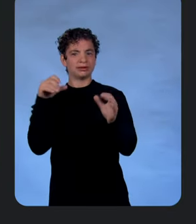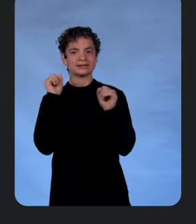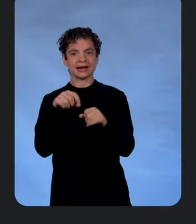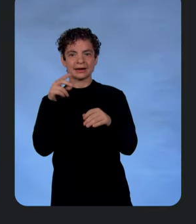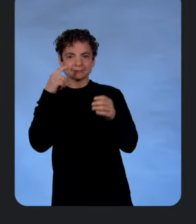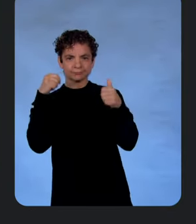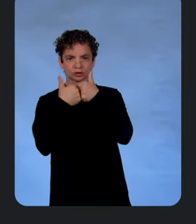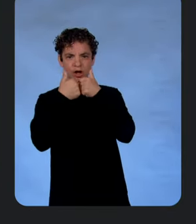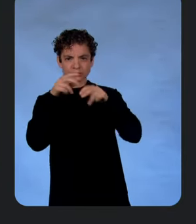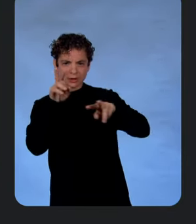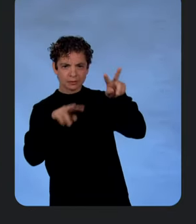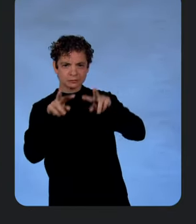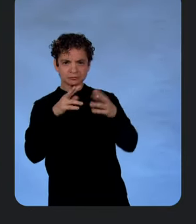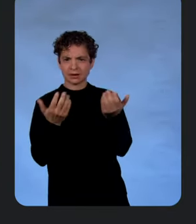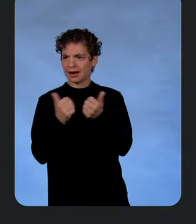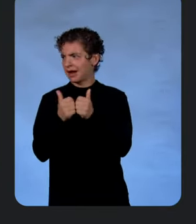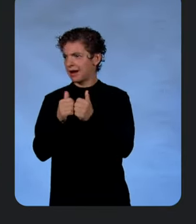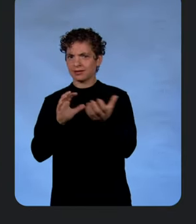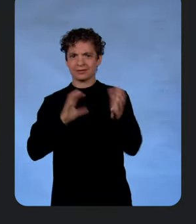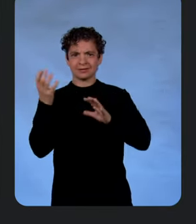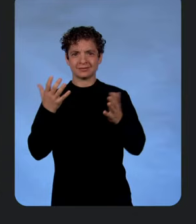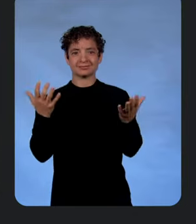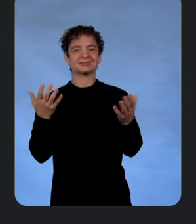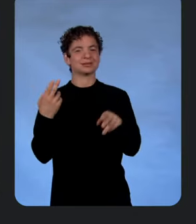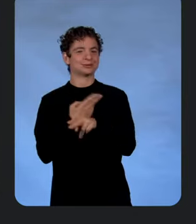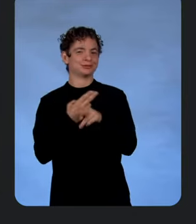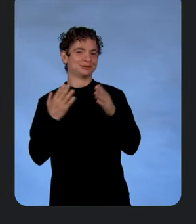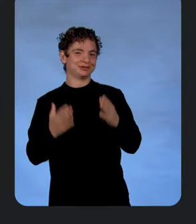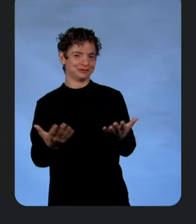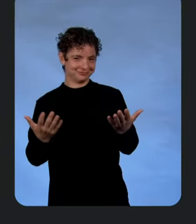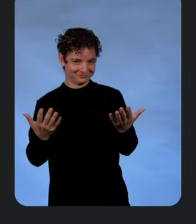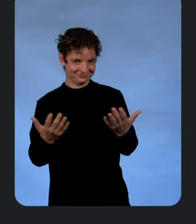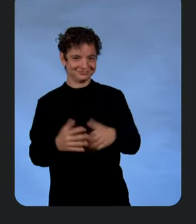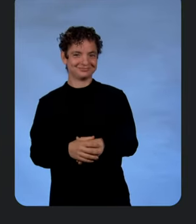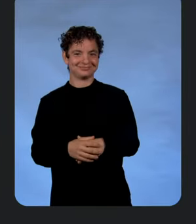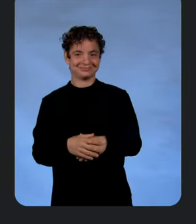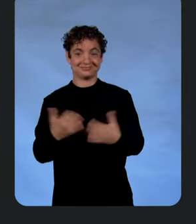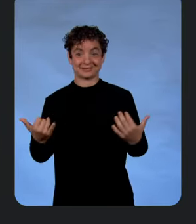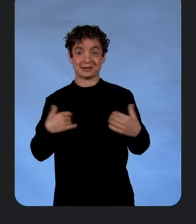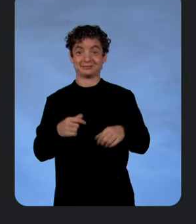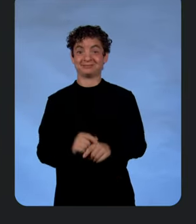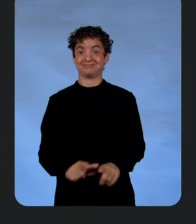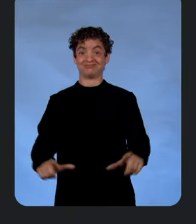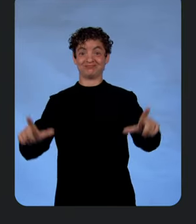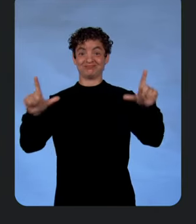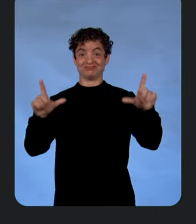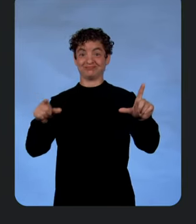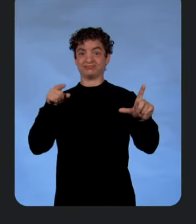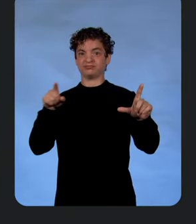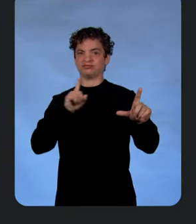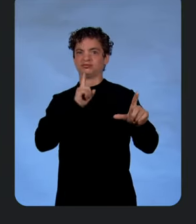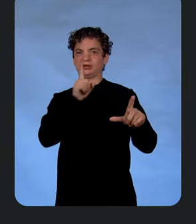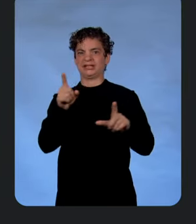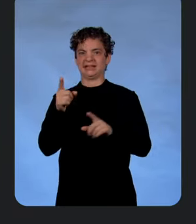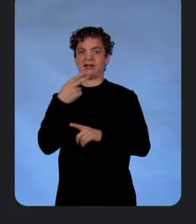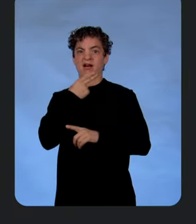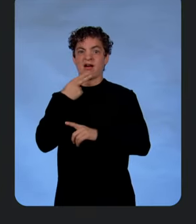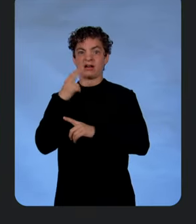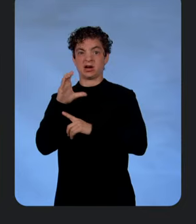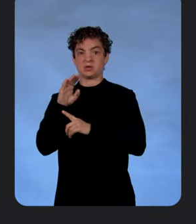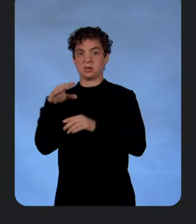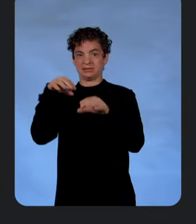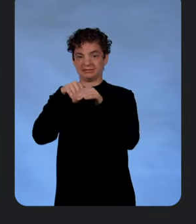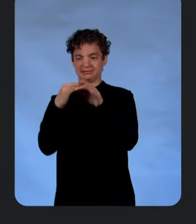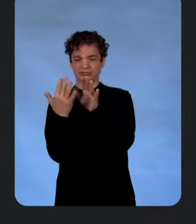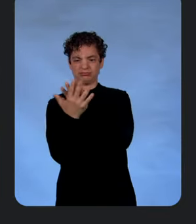observability. And how do we get some chaos? Users. So we wired up real honeycomb traffic to the Gemini